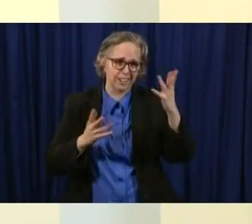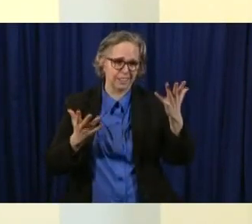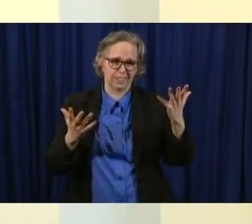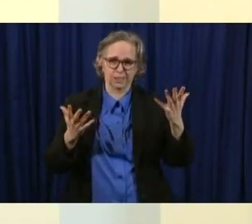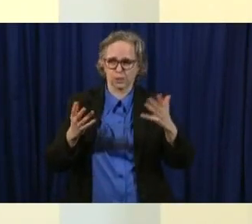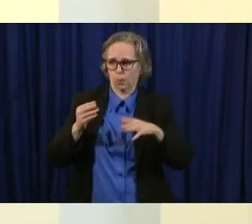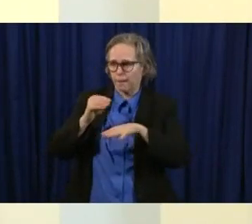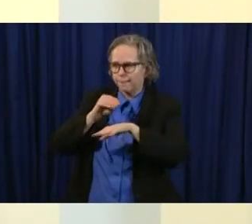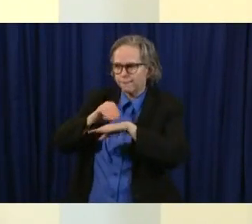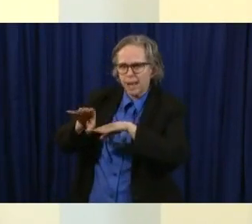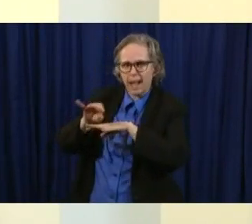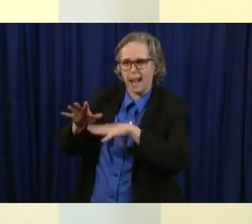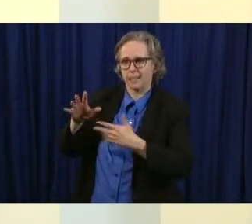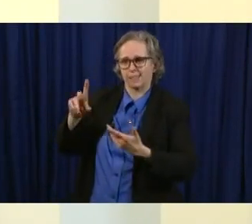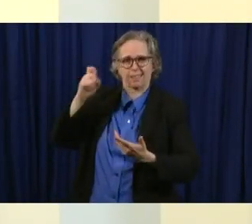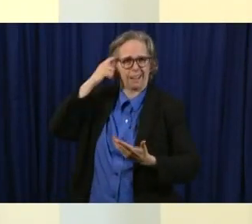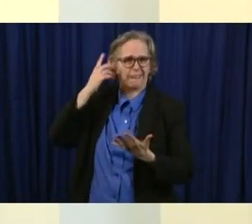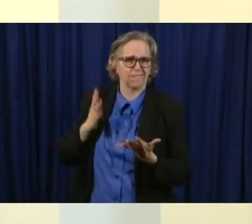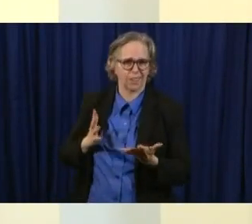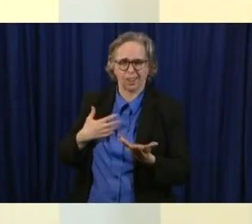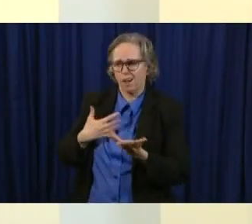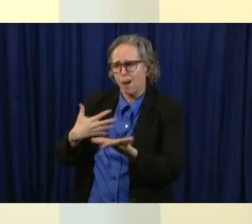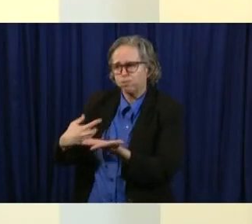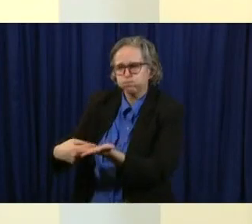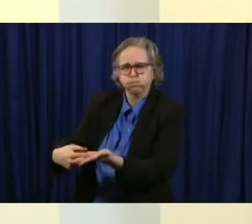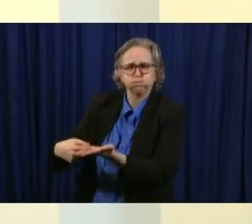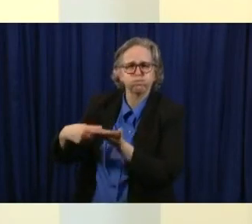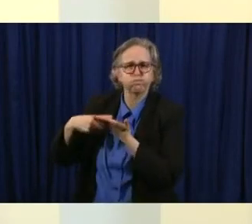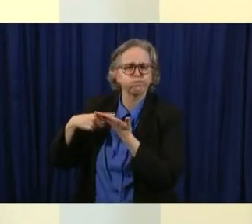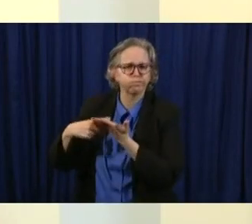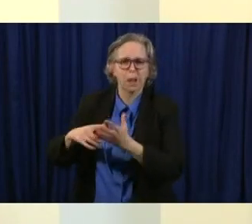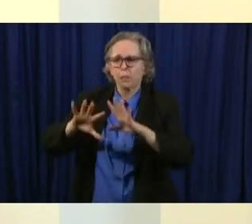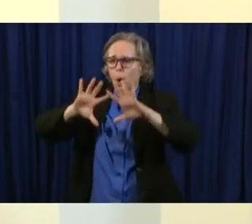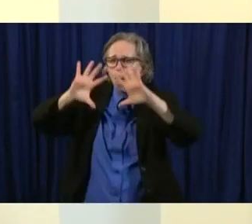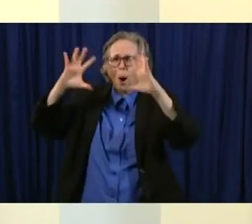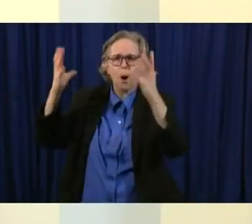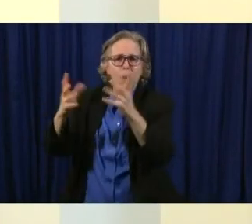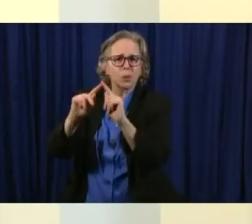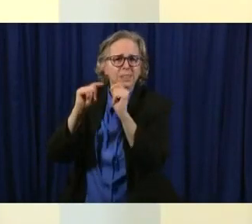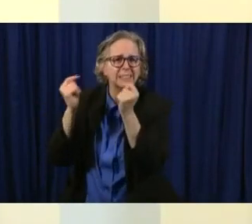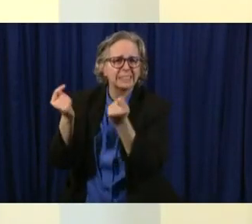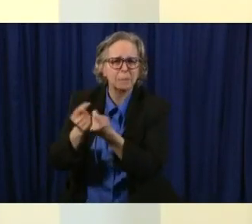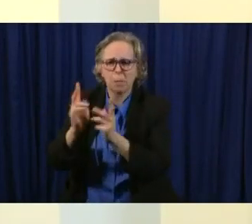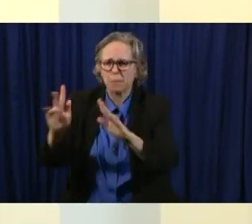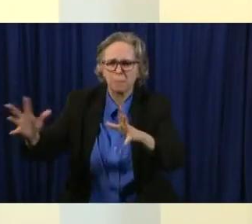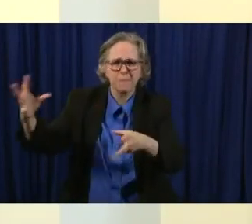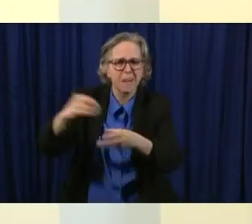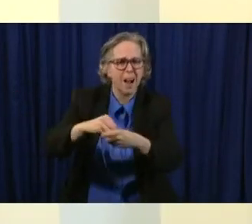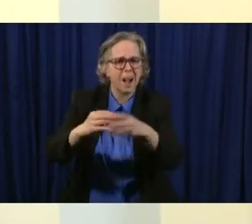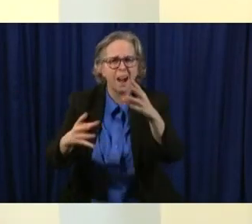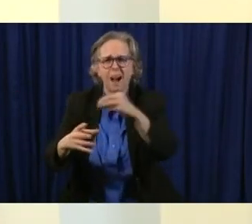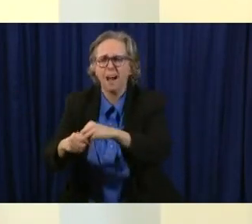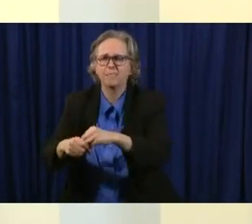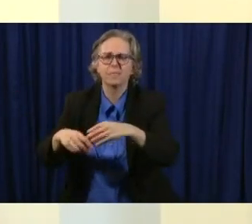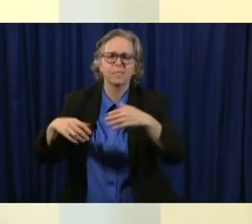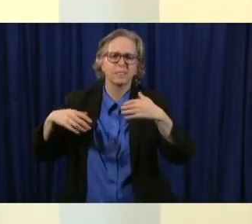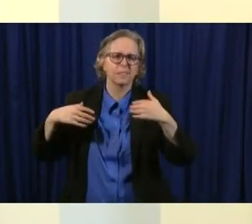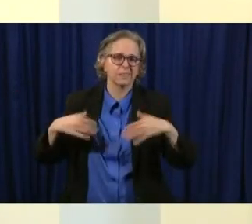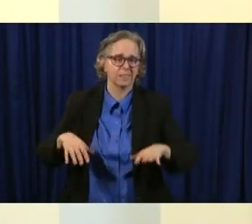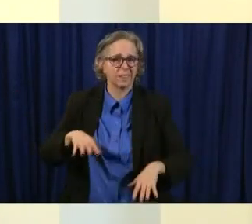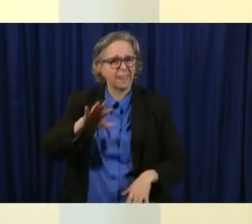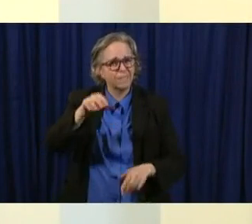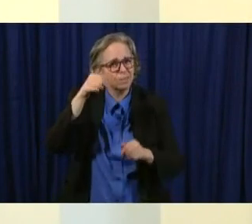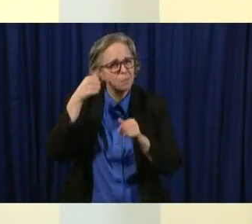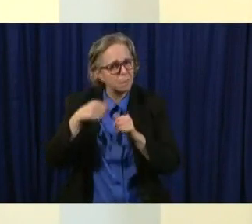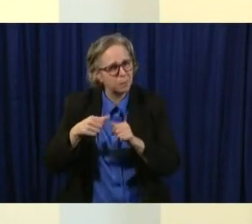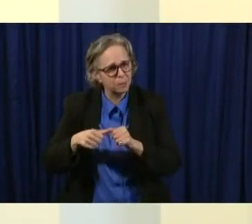whole teams of people are and what we have to remember here is that the entire country